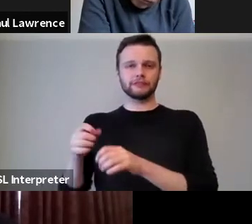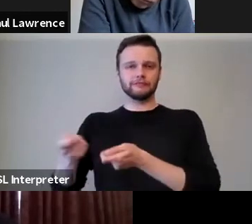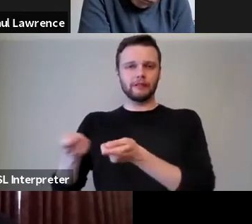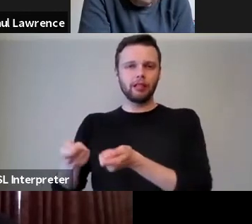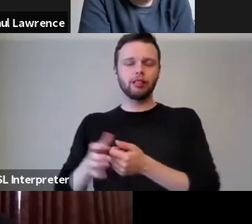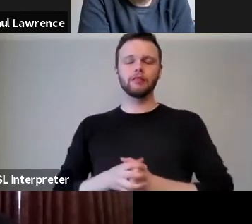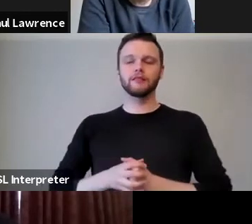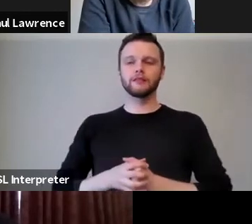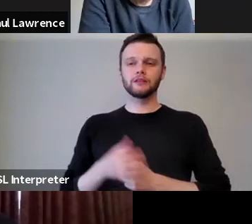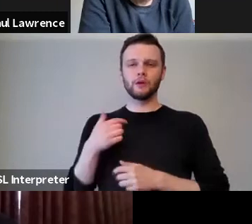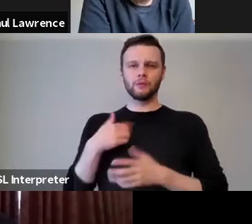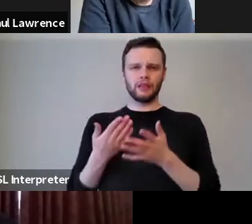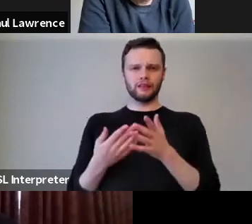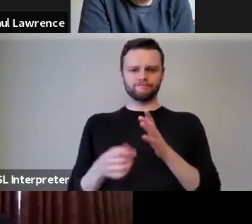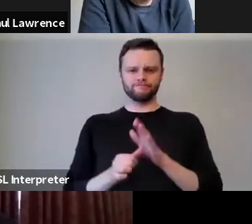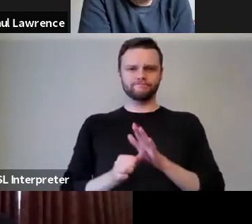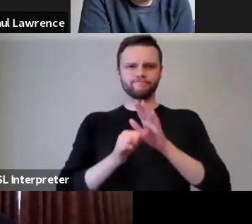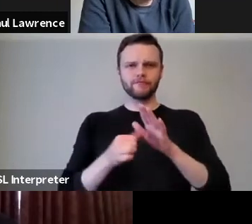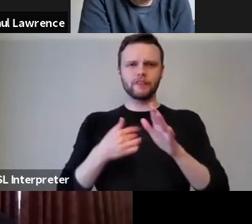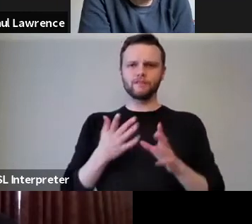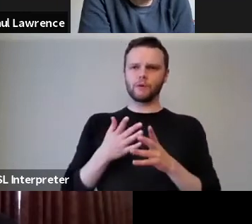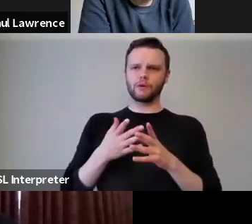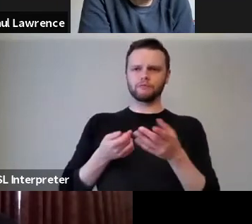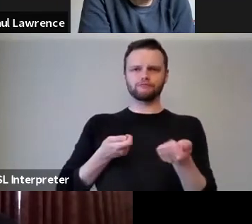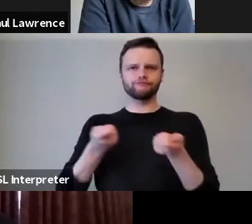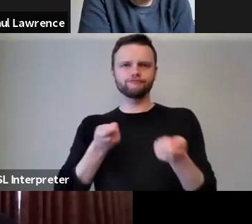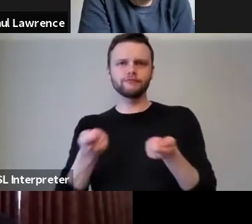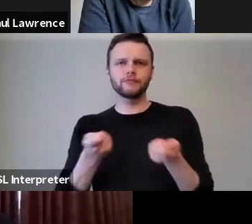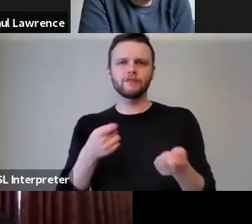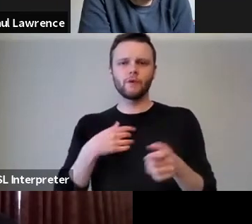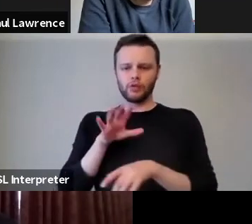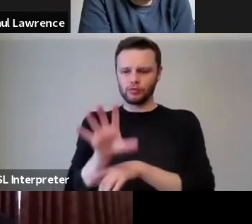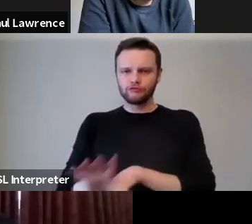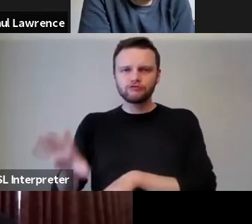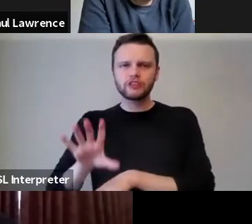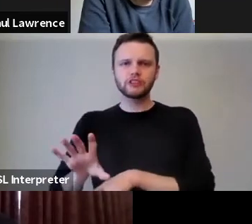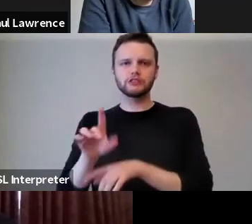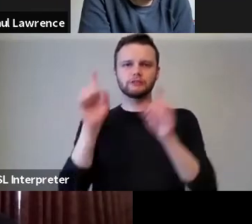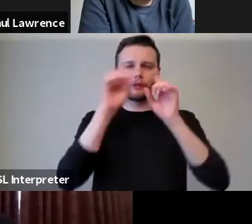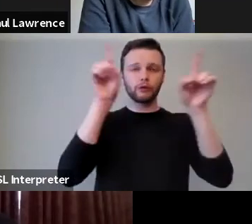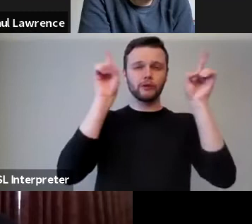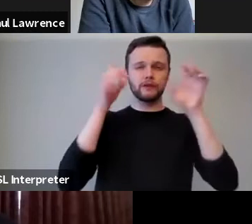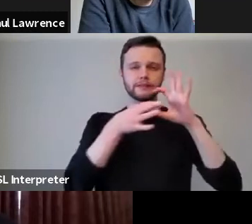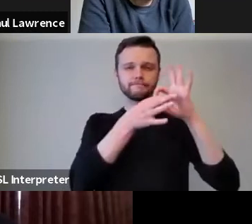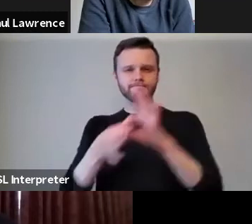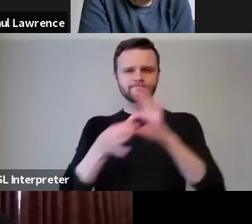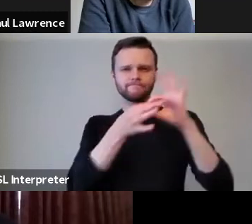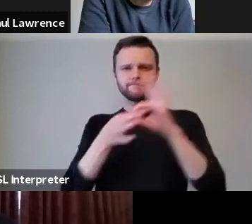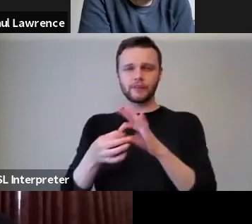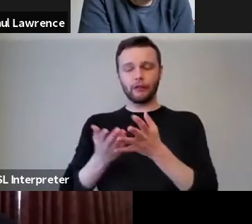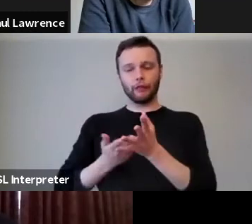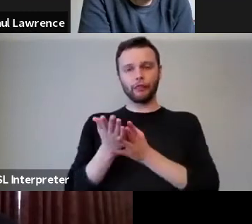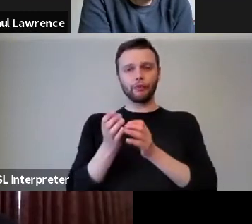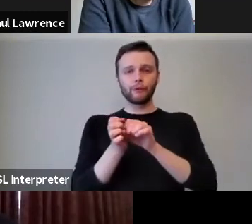very much at the heart of the collaboration between the region and the university so very and of course at the time of COVID